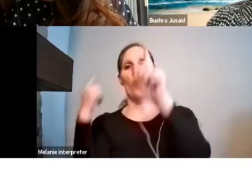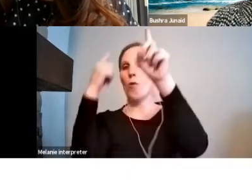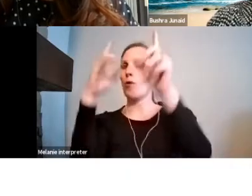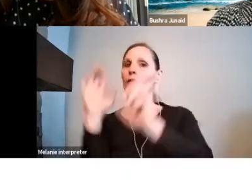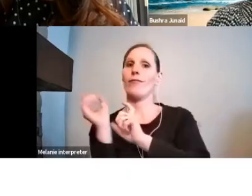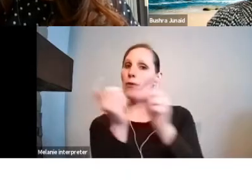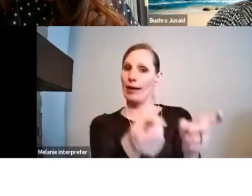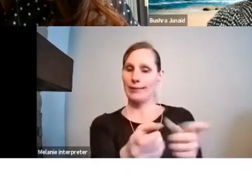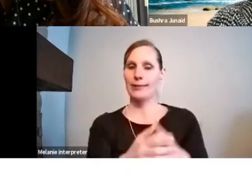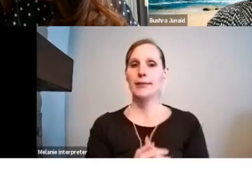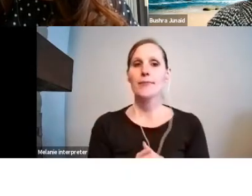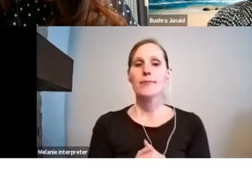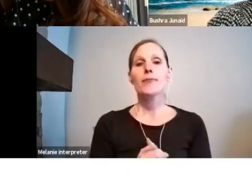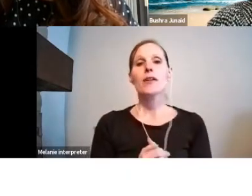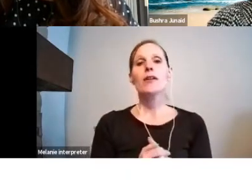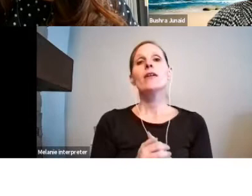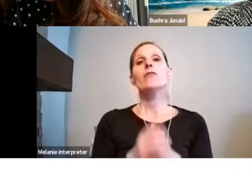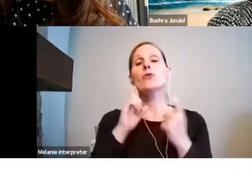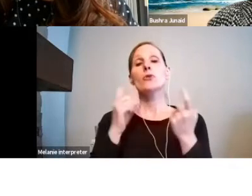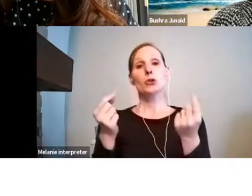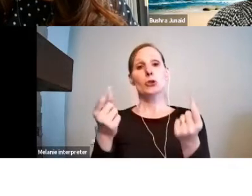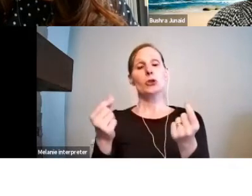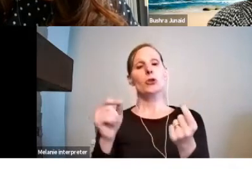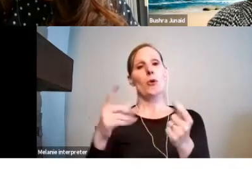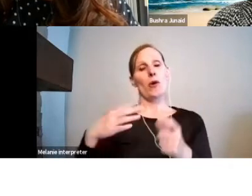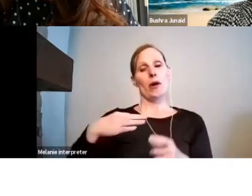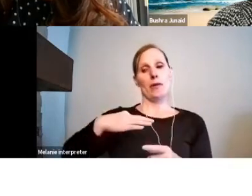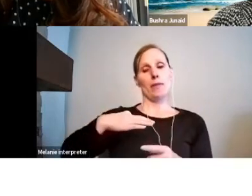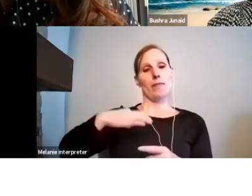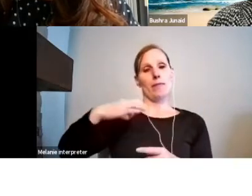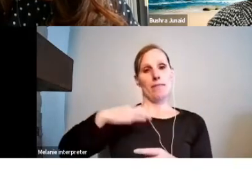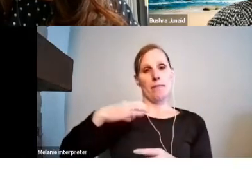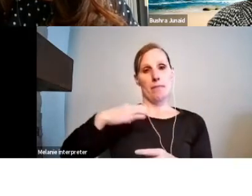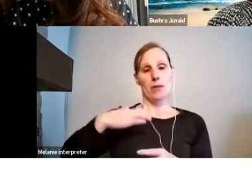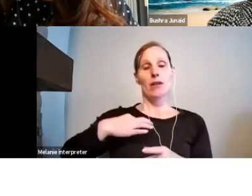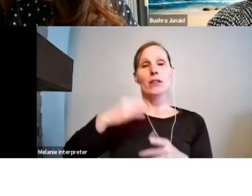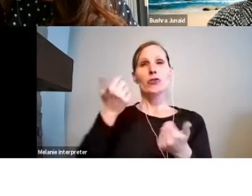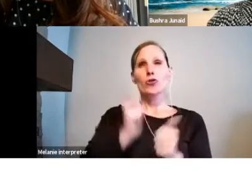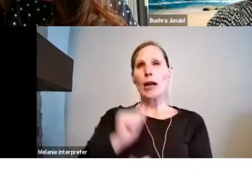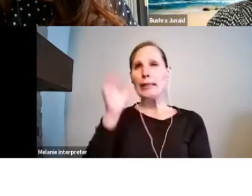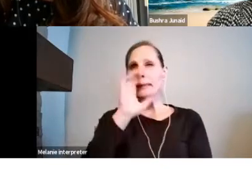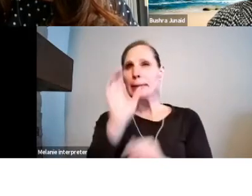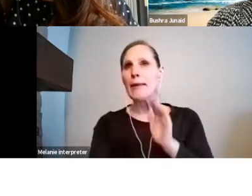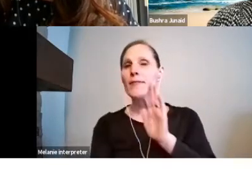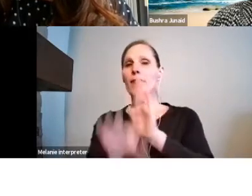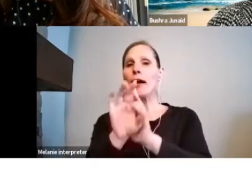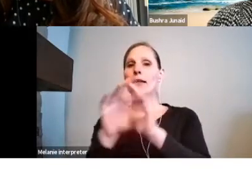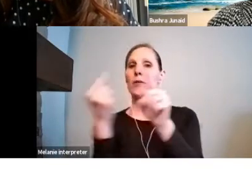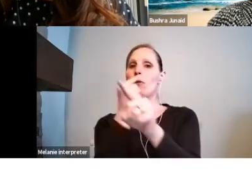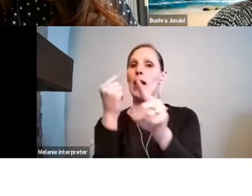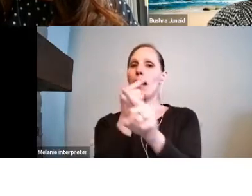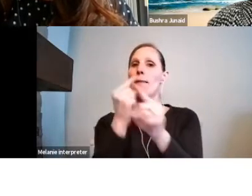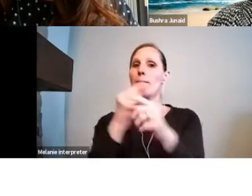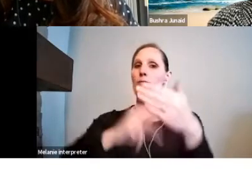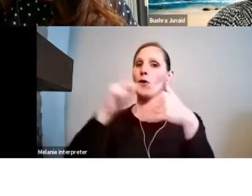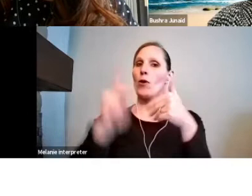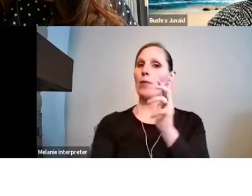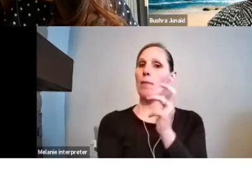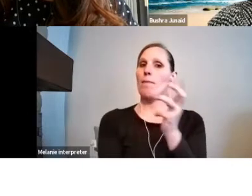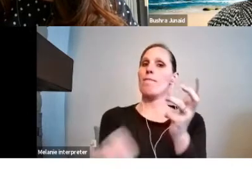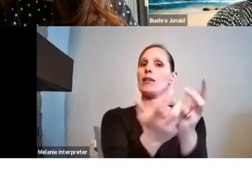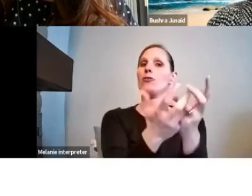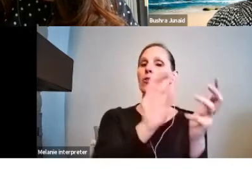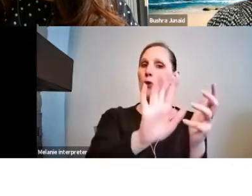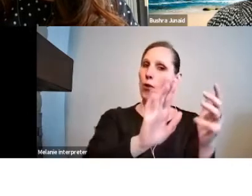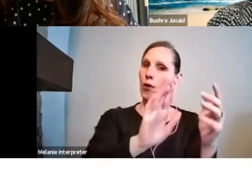So to prepare your application, you're going to want to find the app, the program that will support the project or activity that you want to